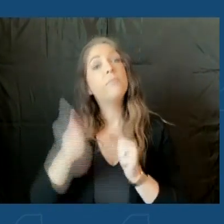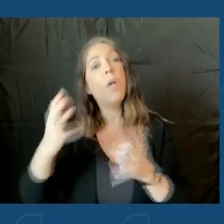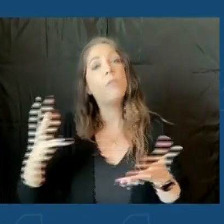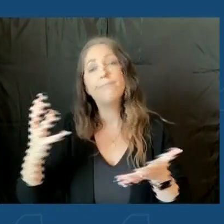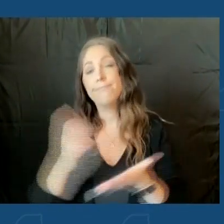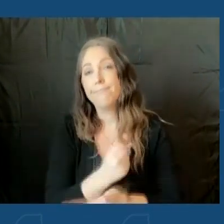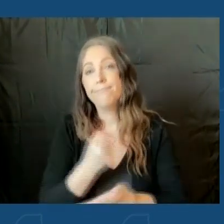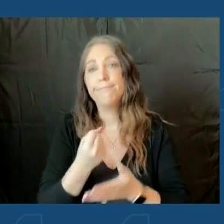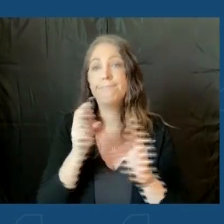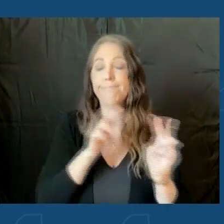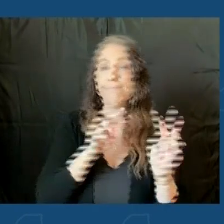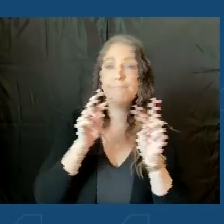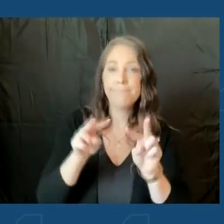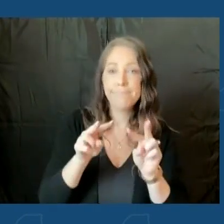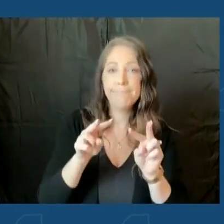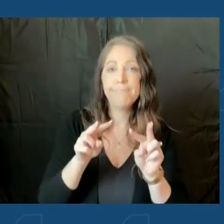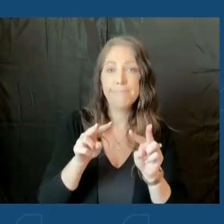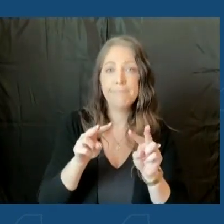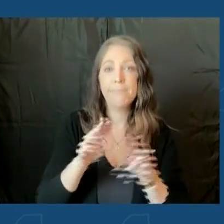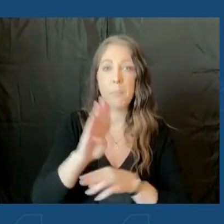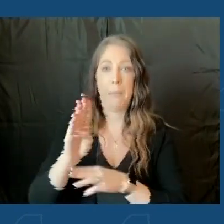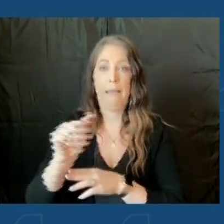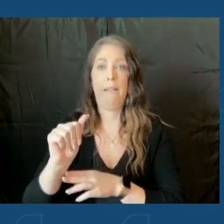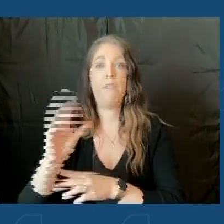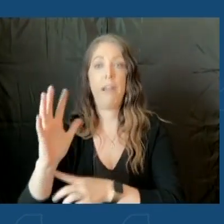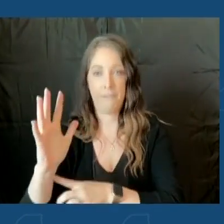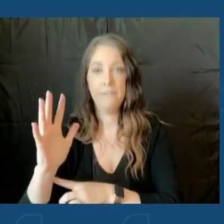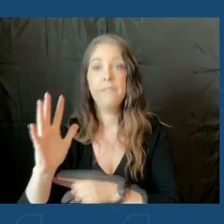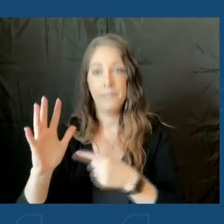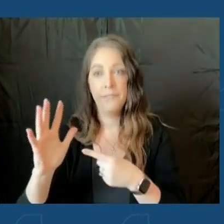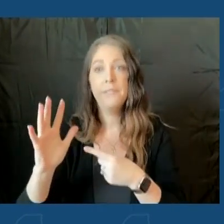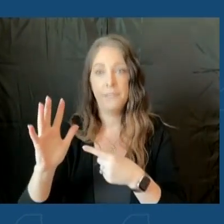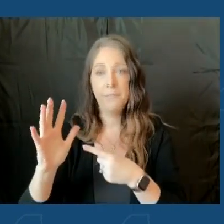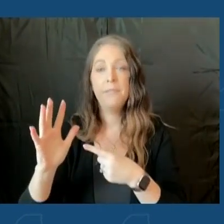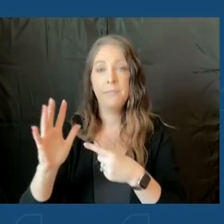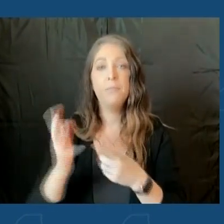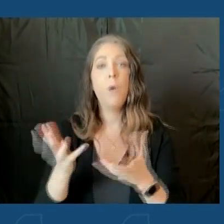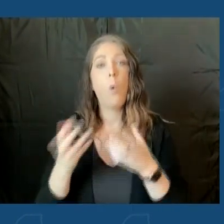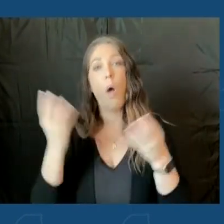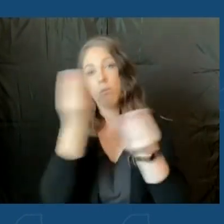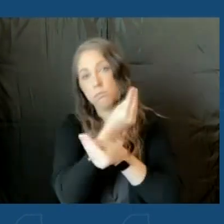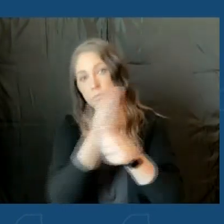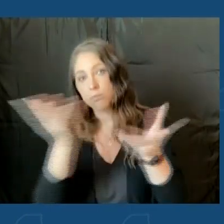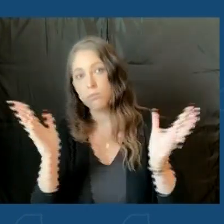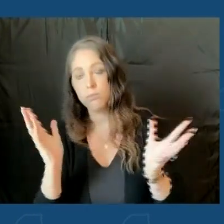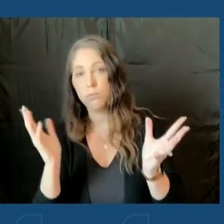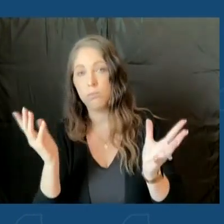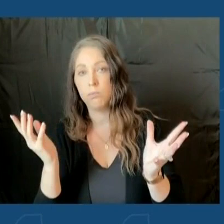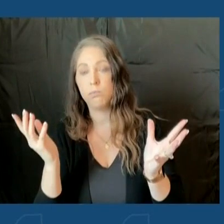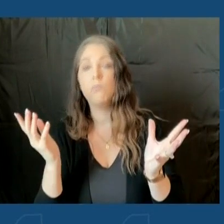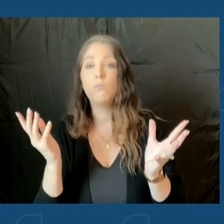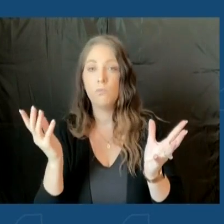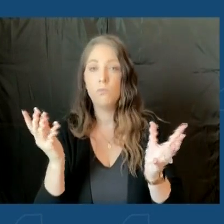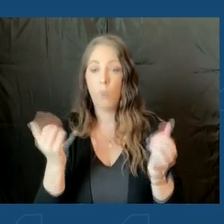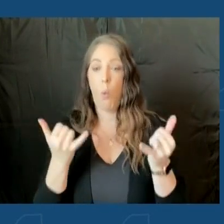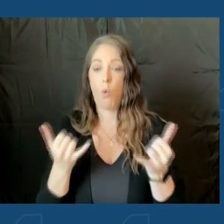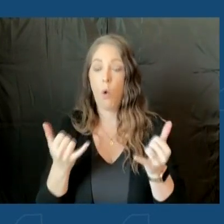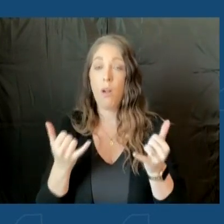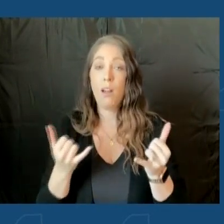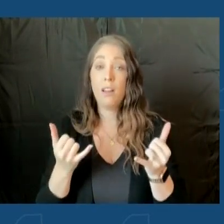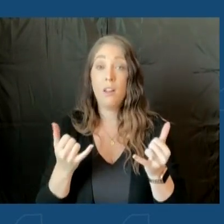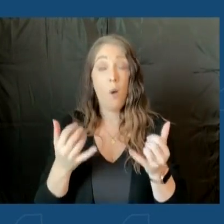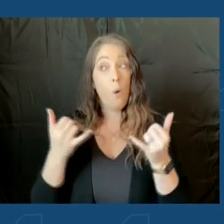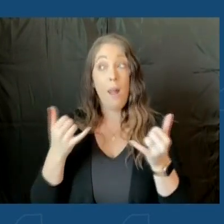at what we talked about, the emergence of BA5. And so I wanted to give New Yorkers an update of where we're at. And as much as it's phenomenally hot